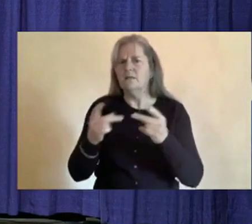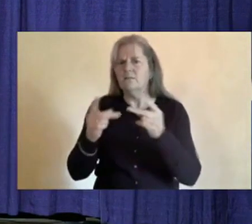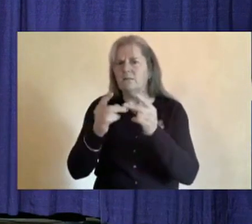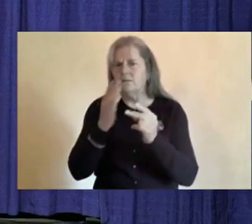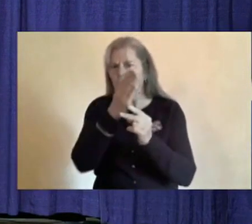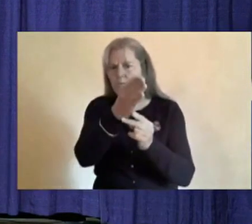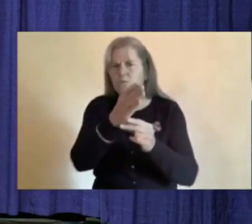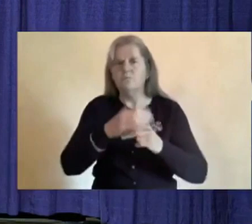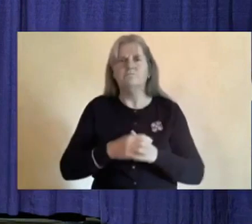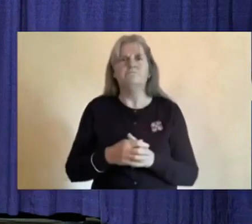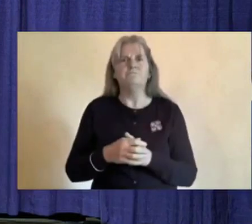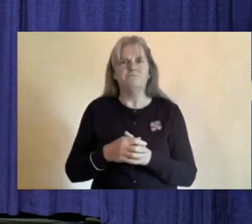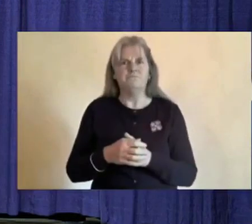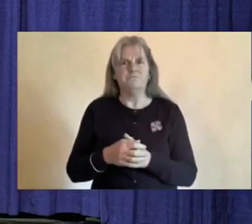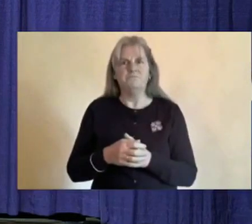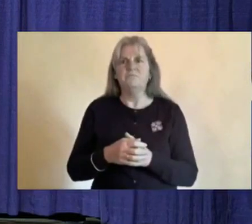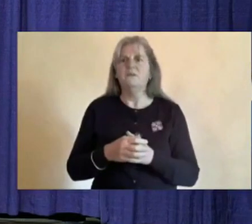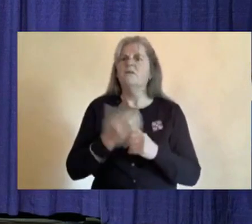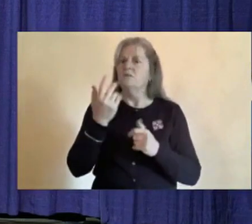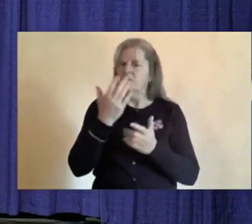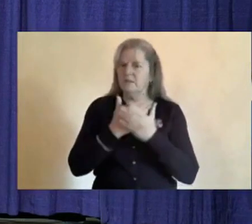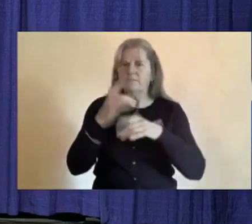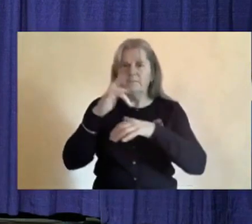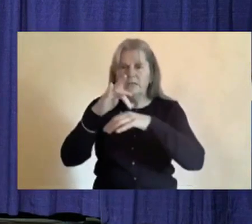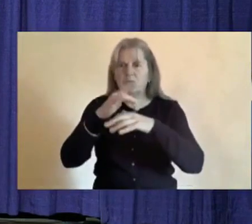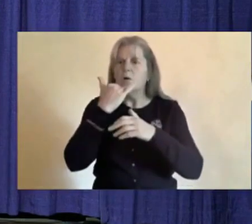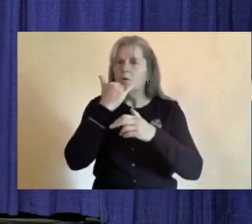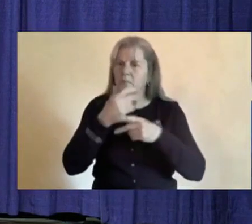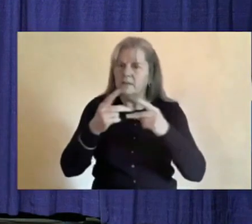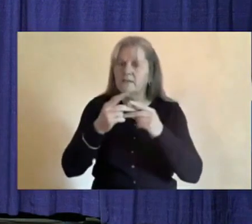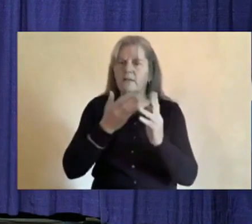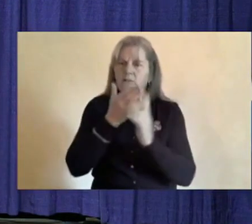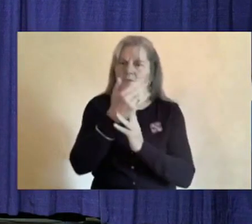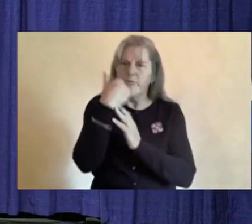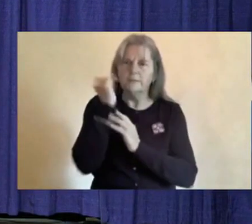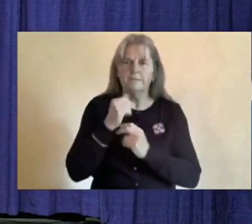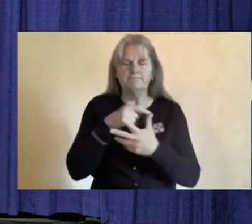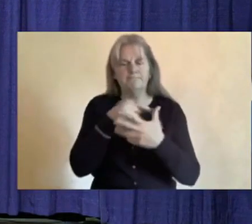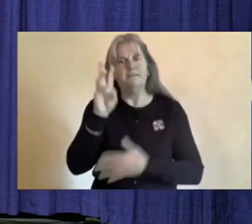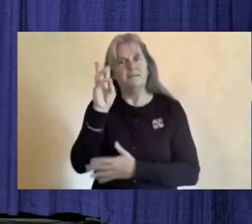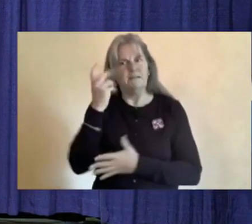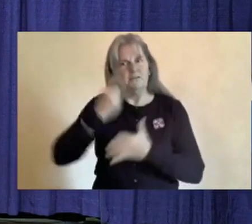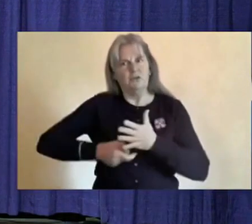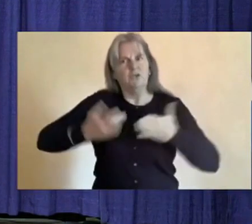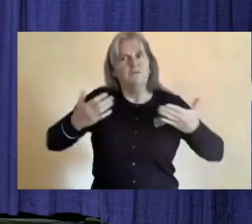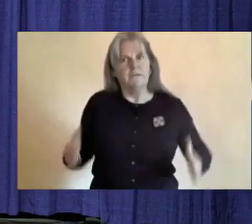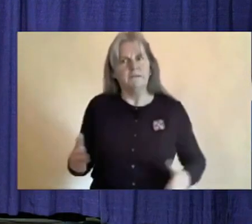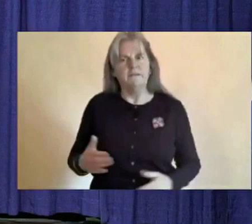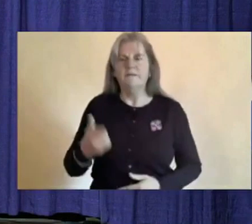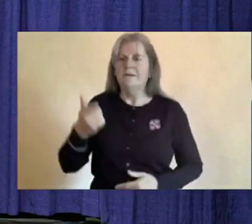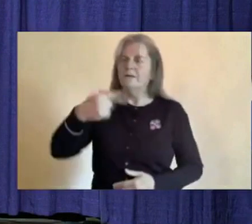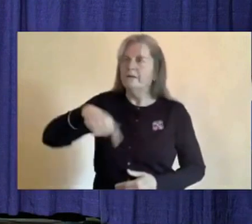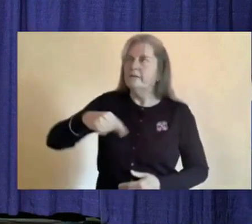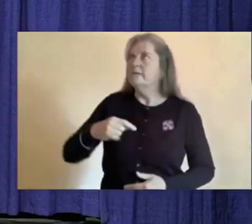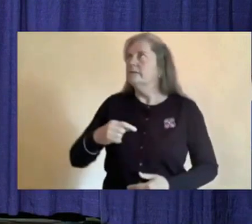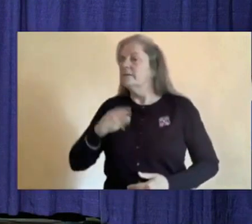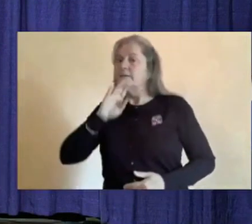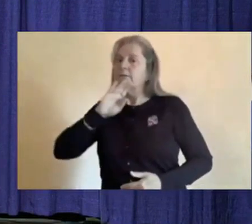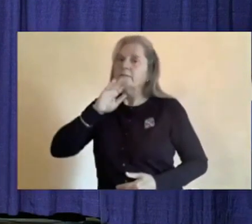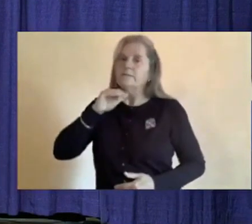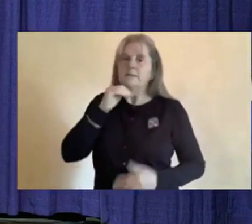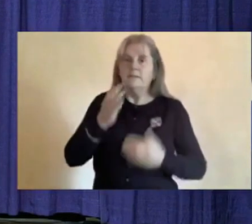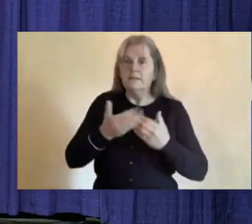transiting through the territory. We know that these measures are inconvenient for many, but they have been successful